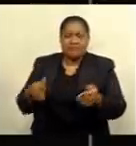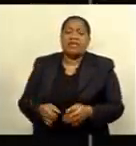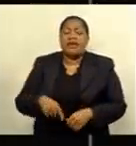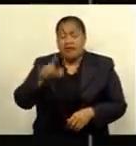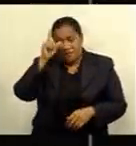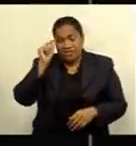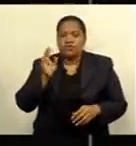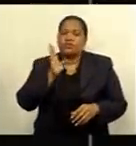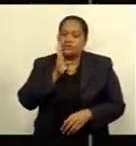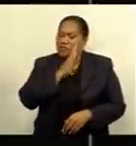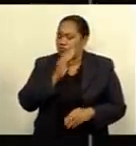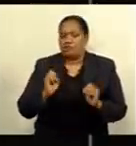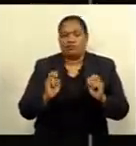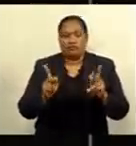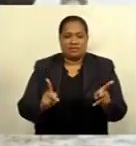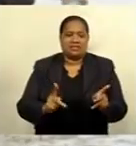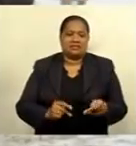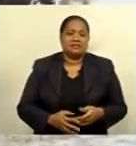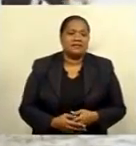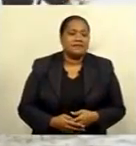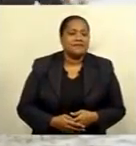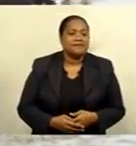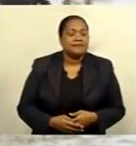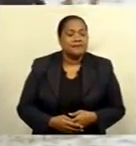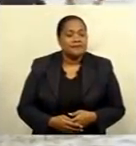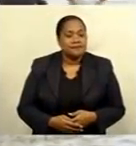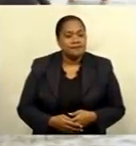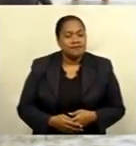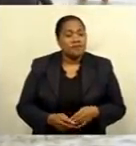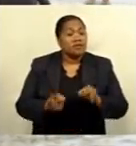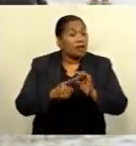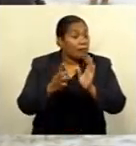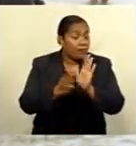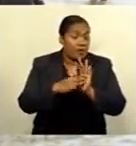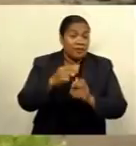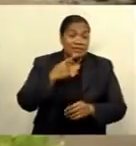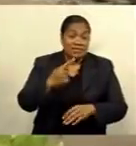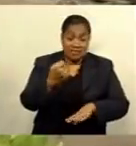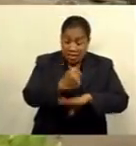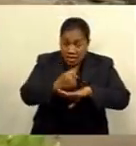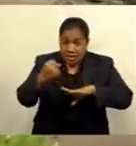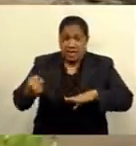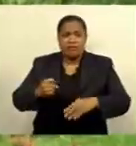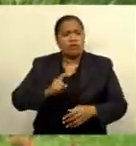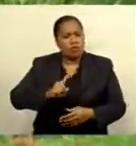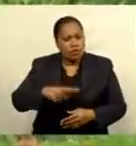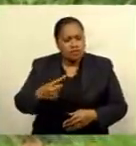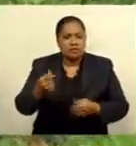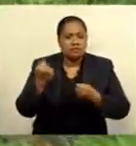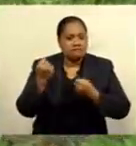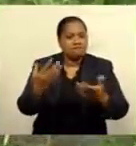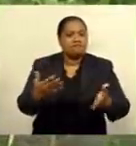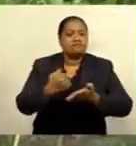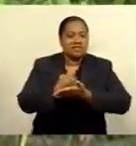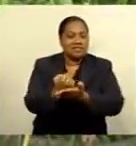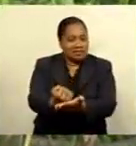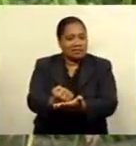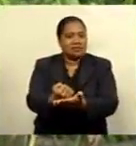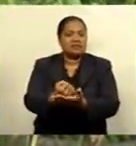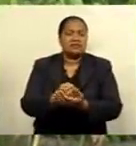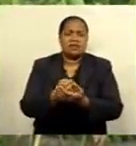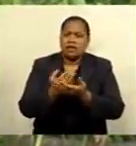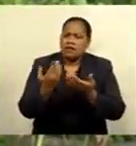Senia Nimboila reports. Prime Minister says the government will continue to provide assistance, giving